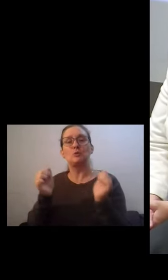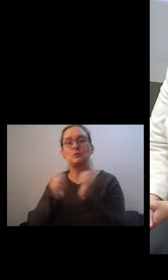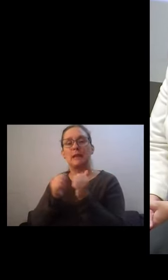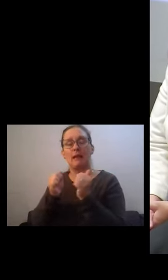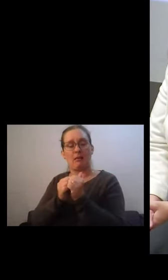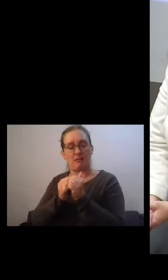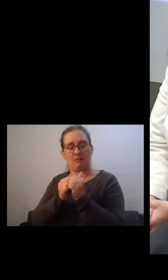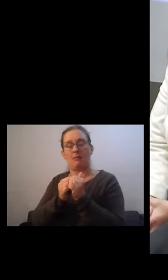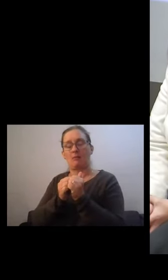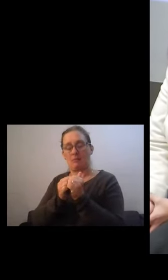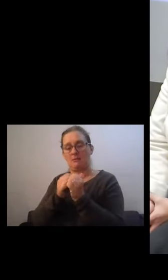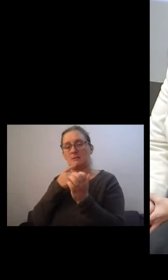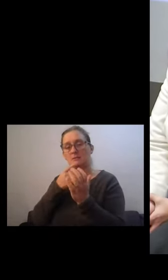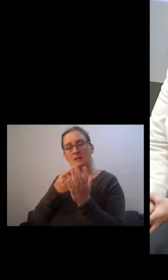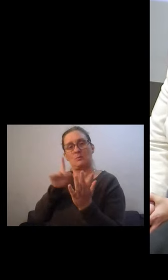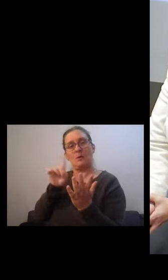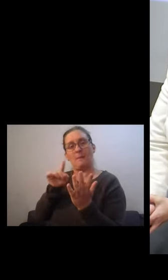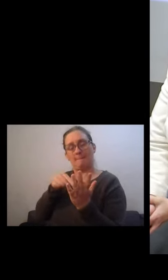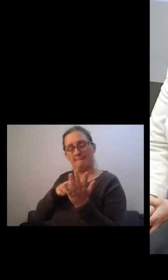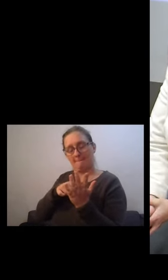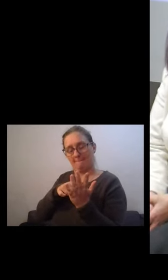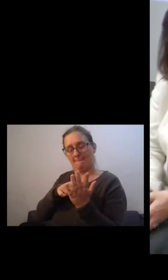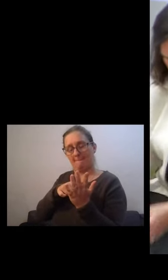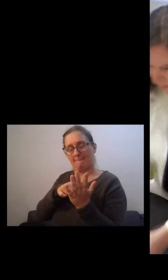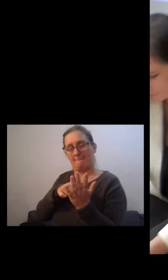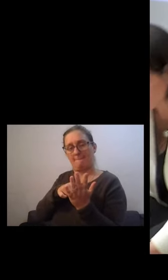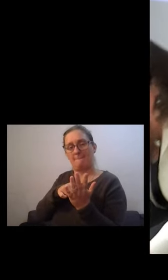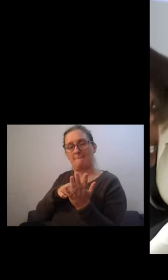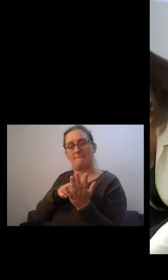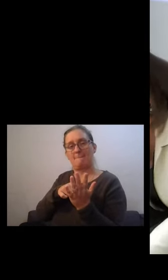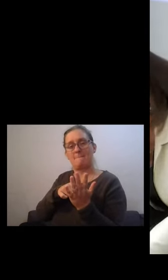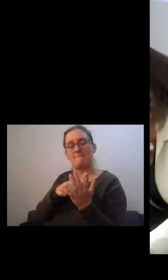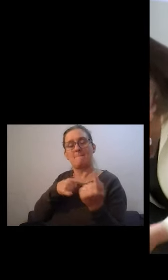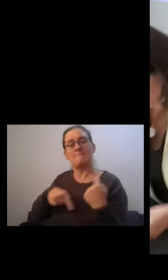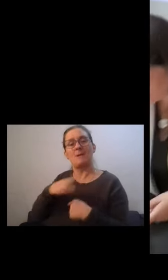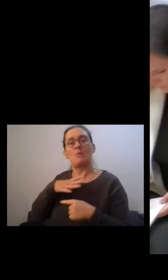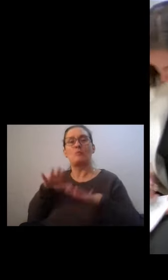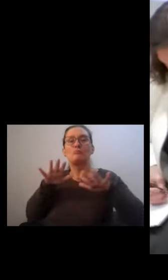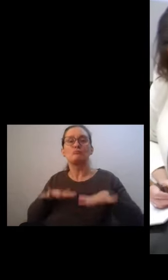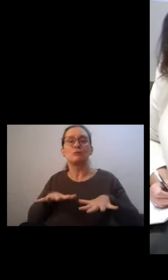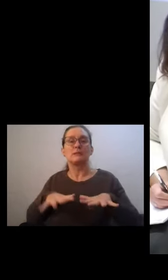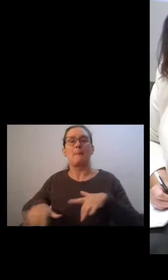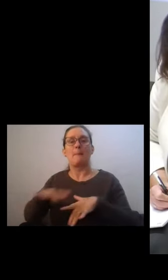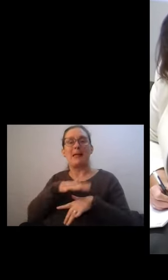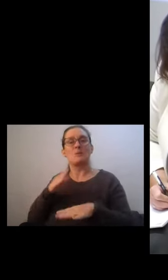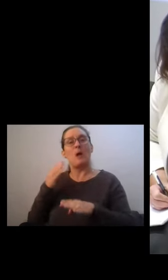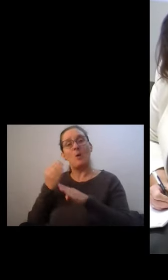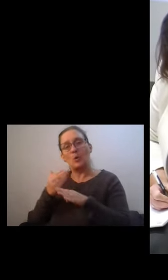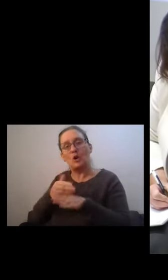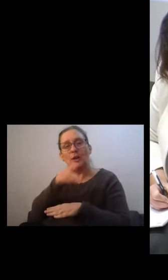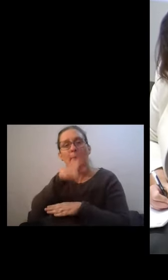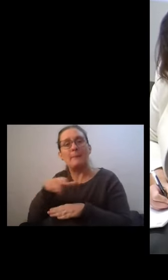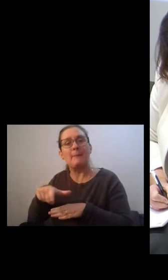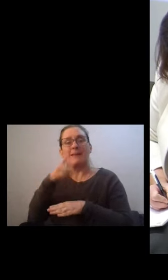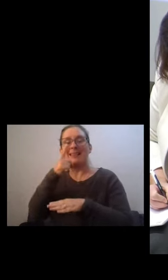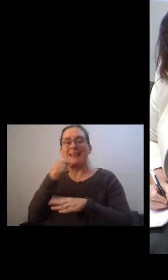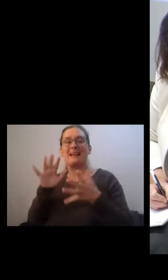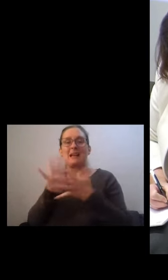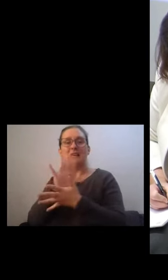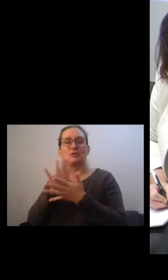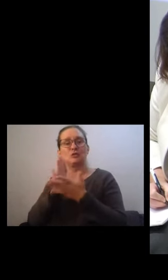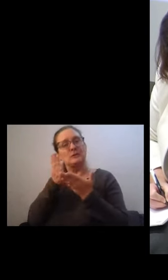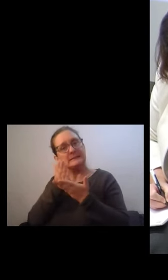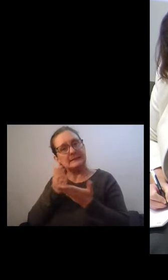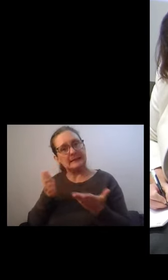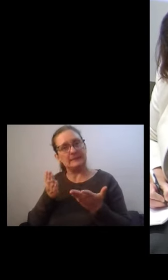making this point, that we want Britain to be a place where working people are able to enjoy dignity and respect